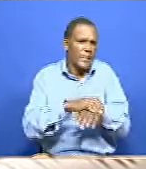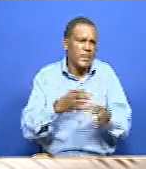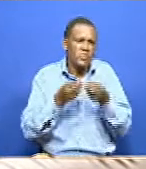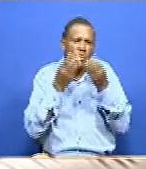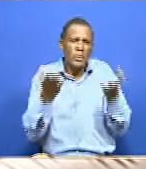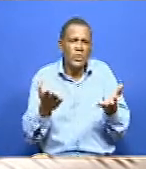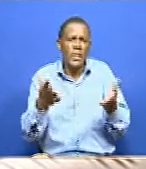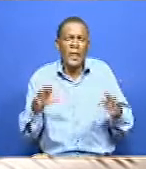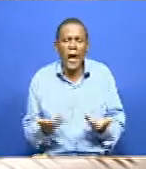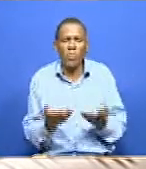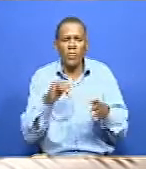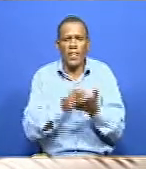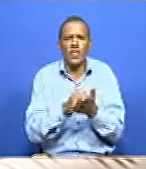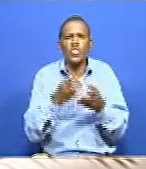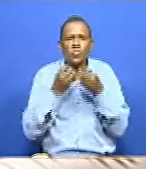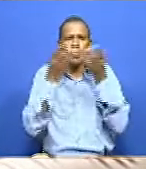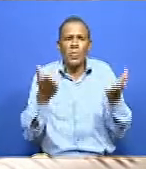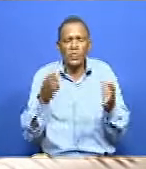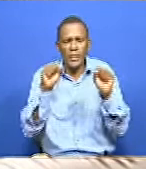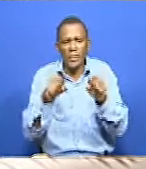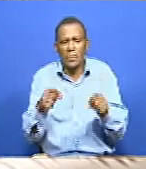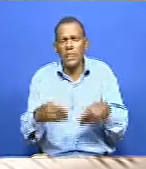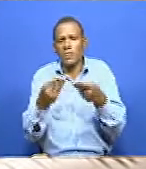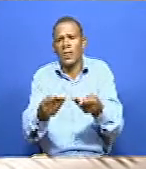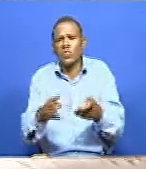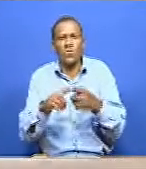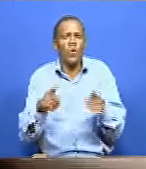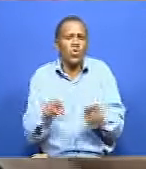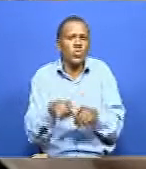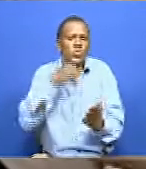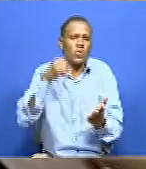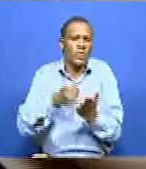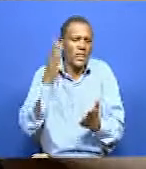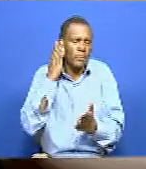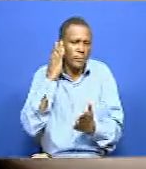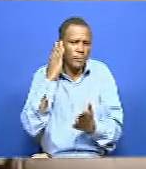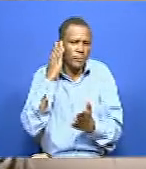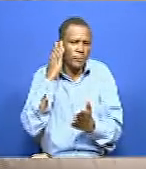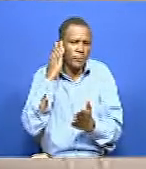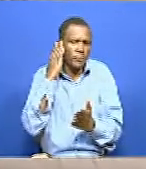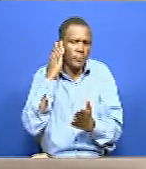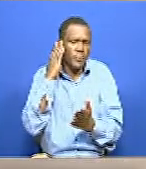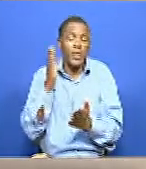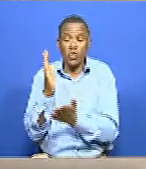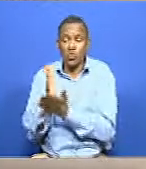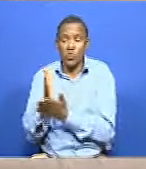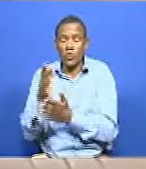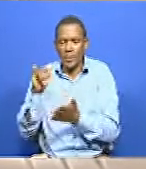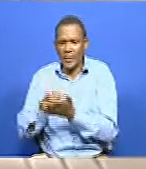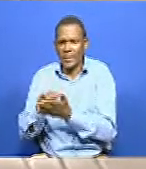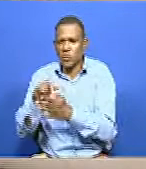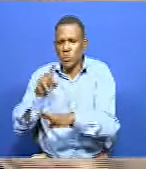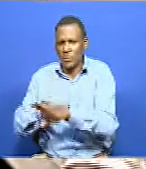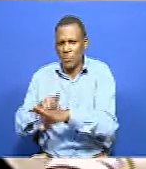refined? To make sure that the deaf are also included. That takes me back when we were developing the Public Participation Act of